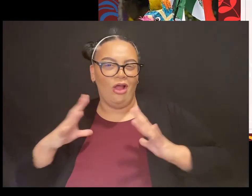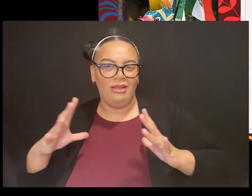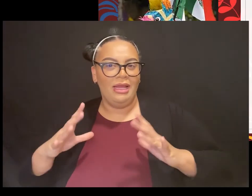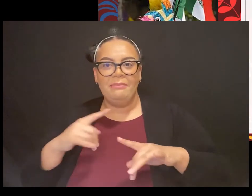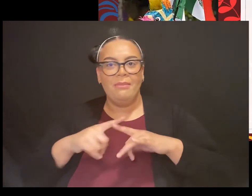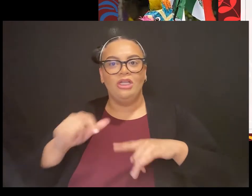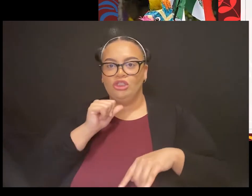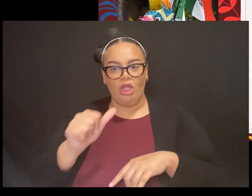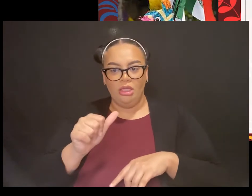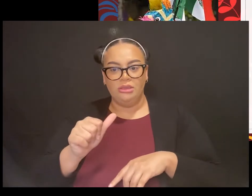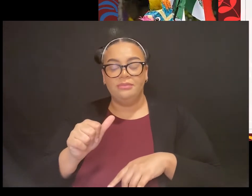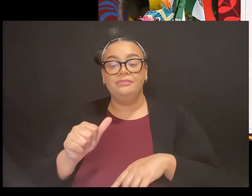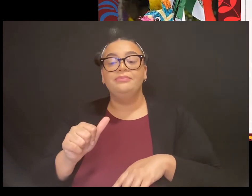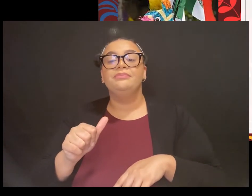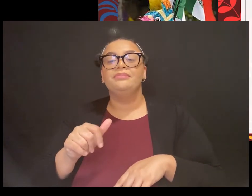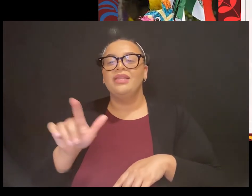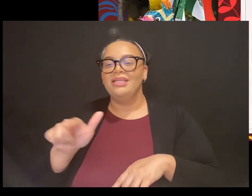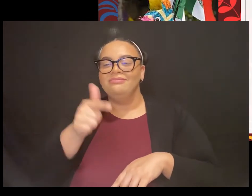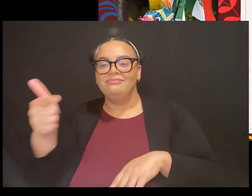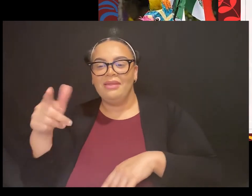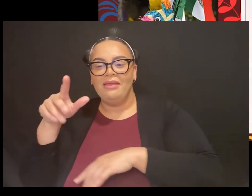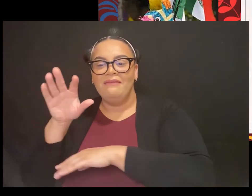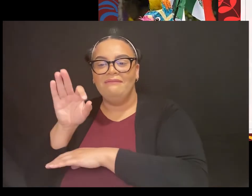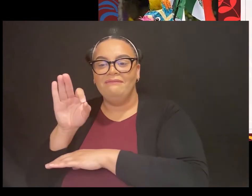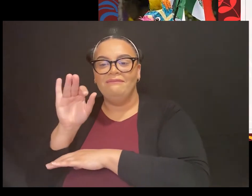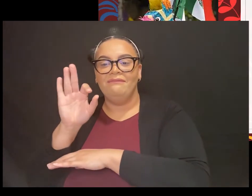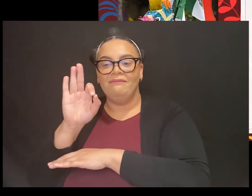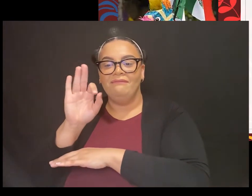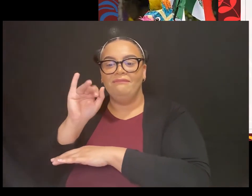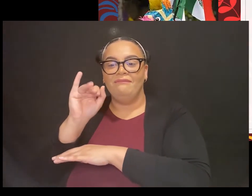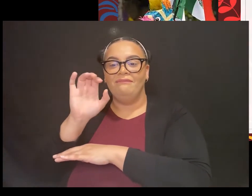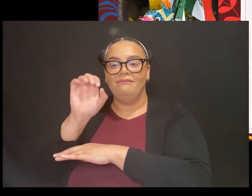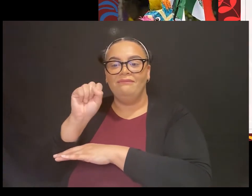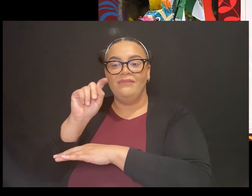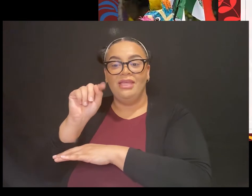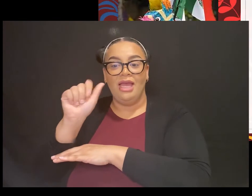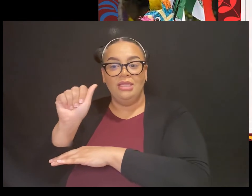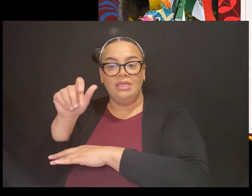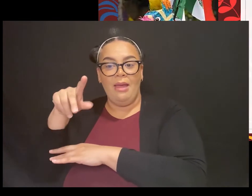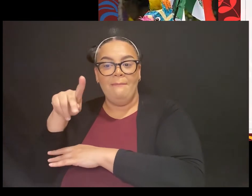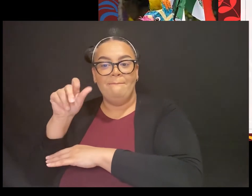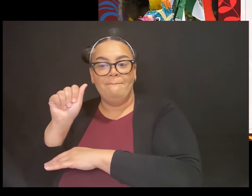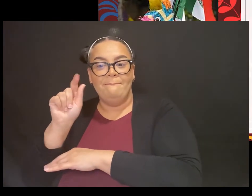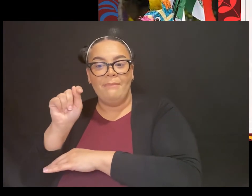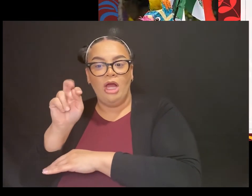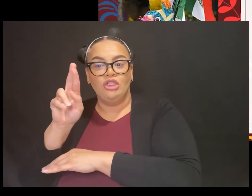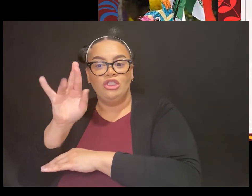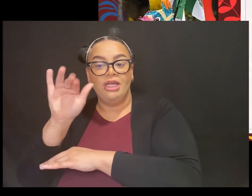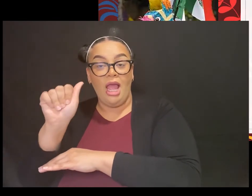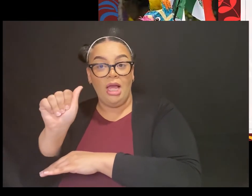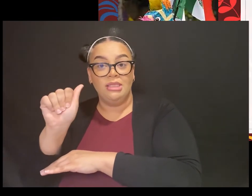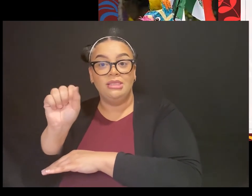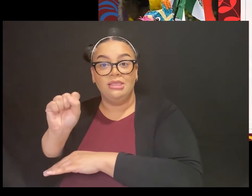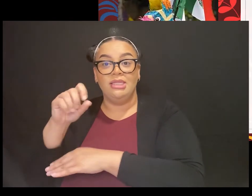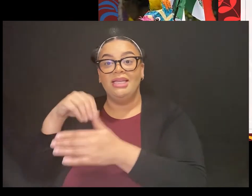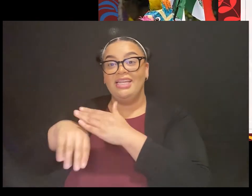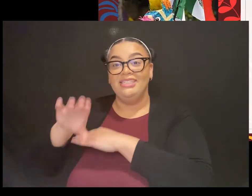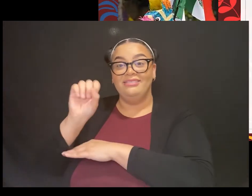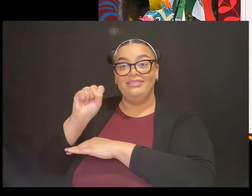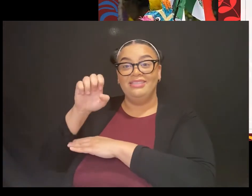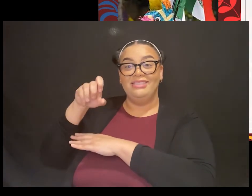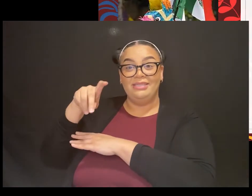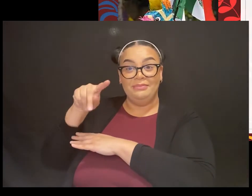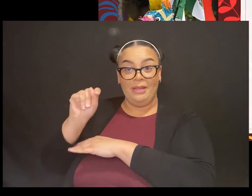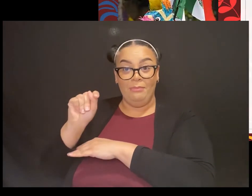patriotic festivals, what that translates to, that's held for three days in the fall. So that is the